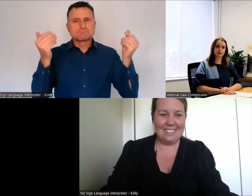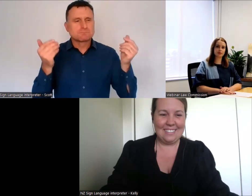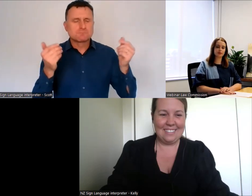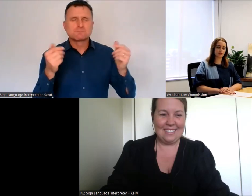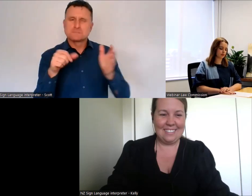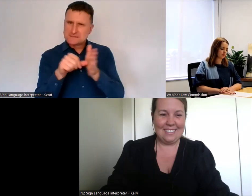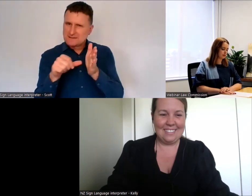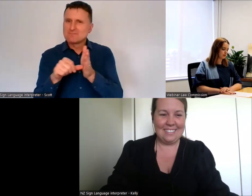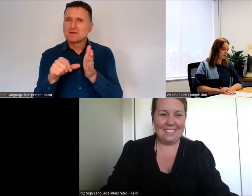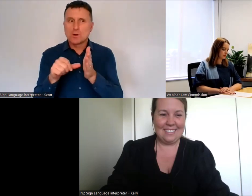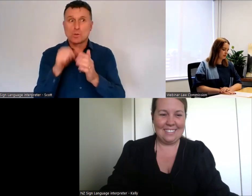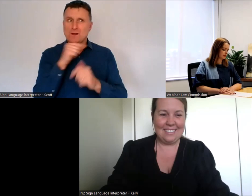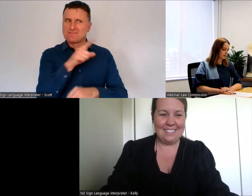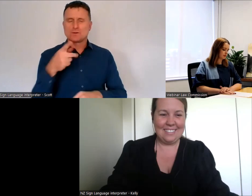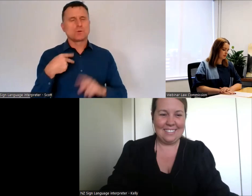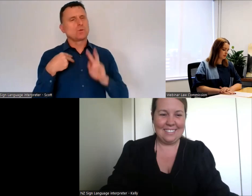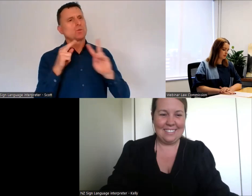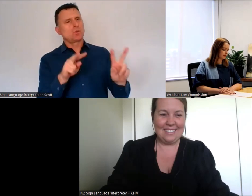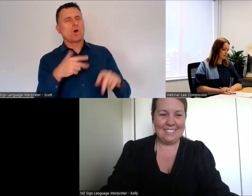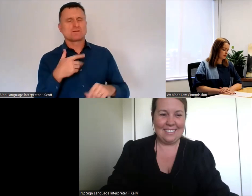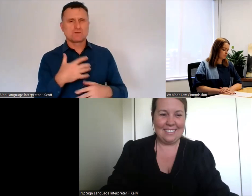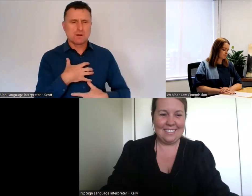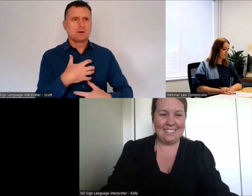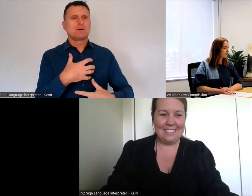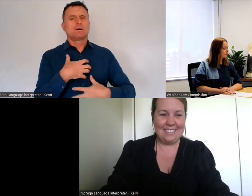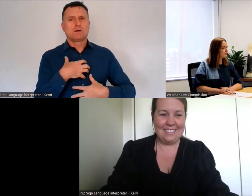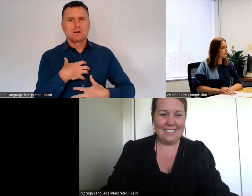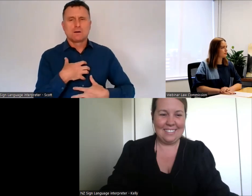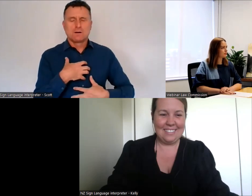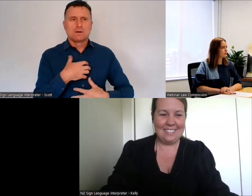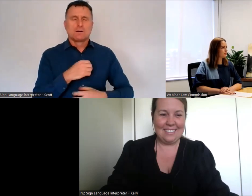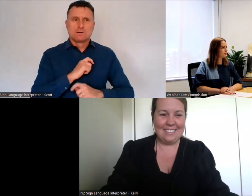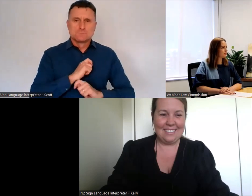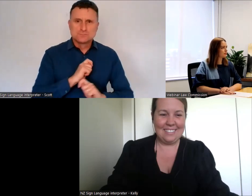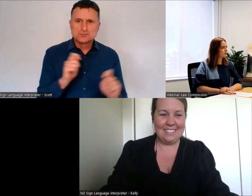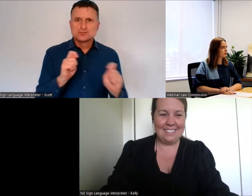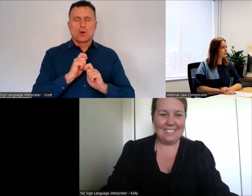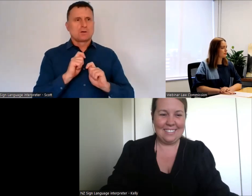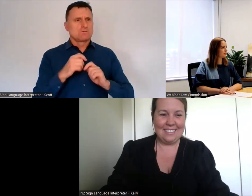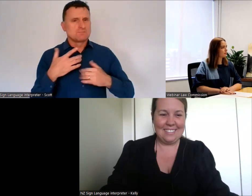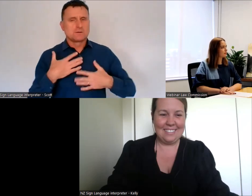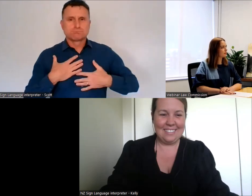the case, then you may want to have someone watch this webinar with you. But also,